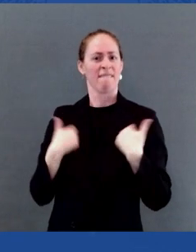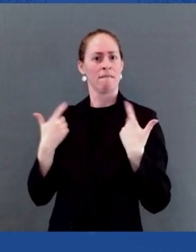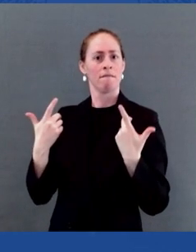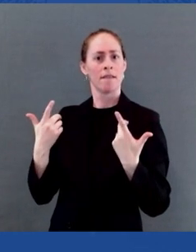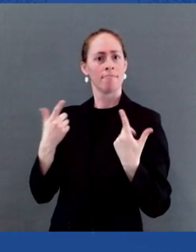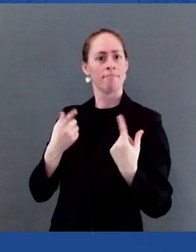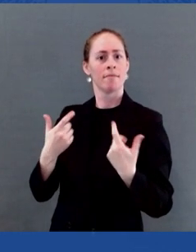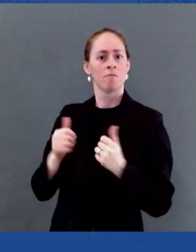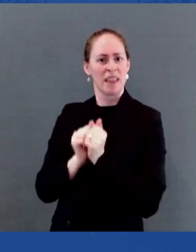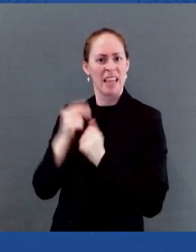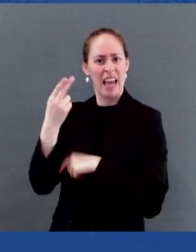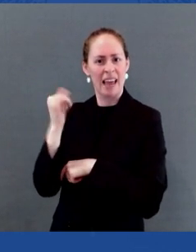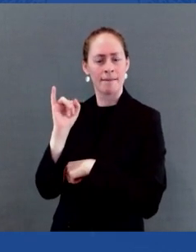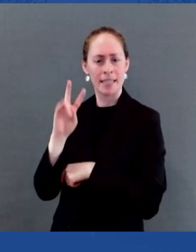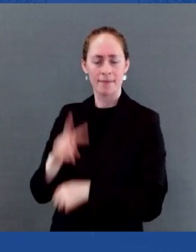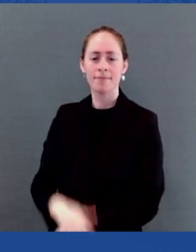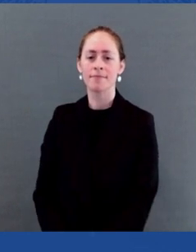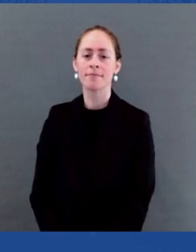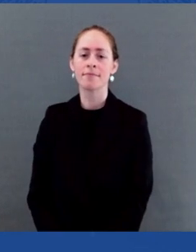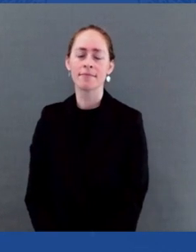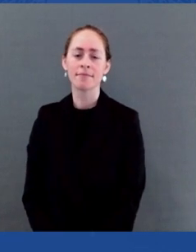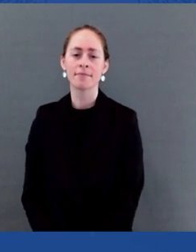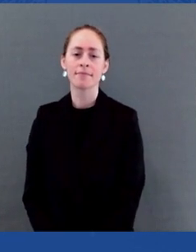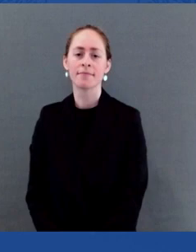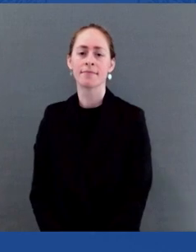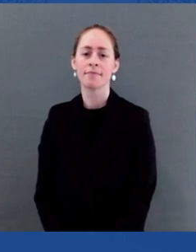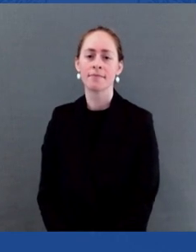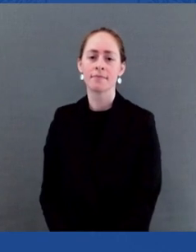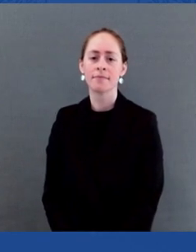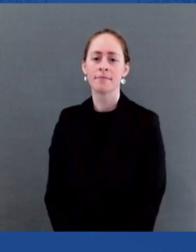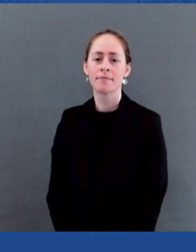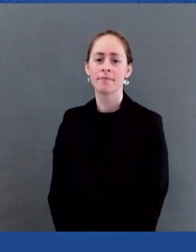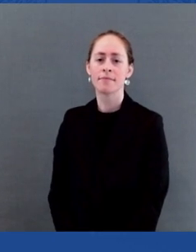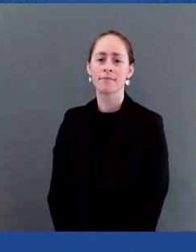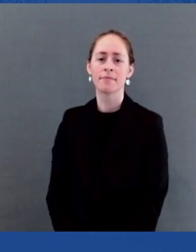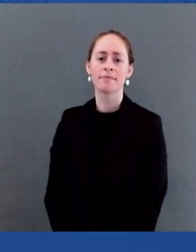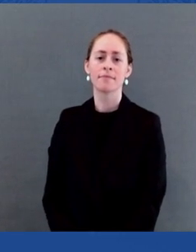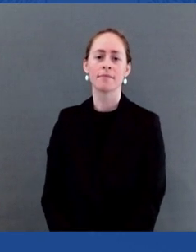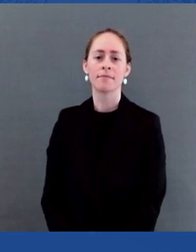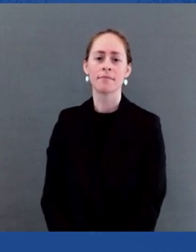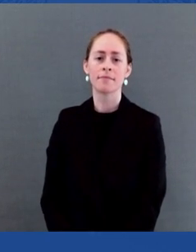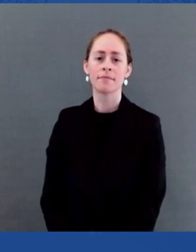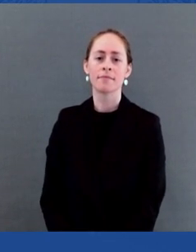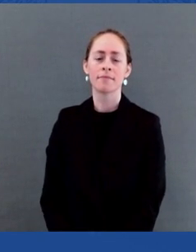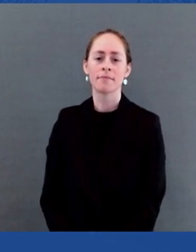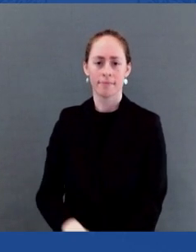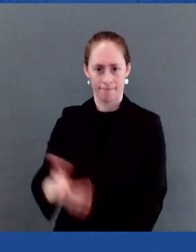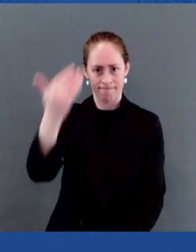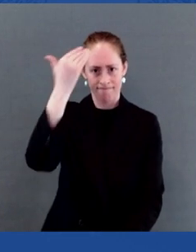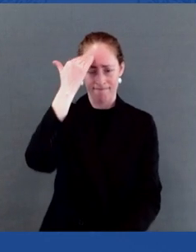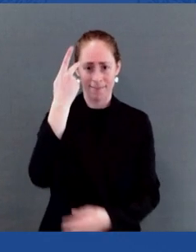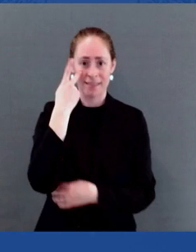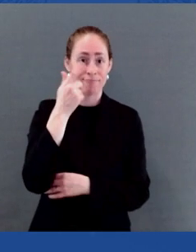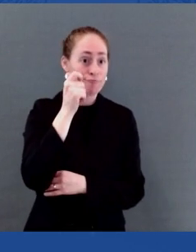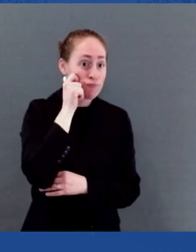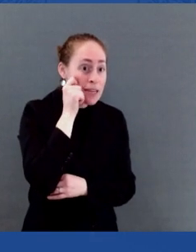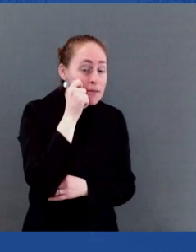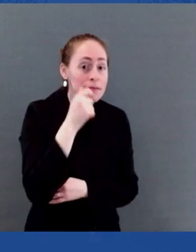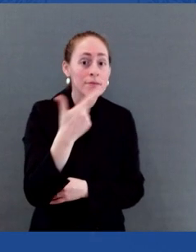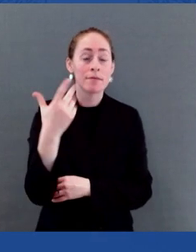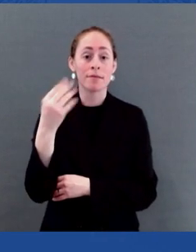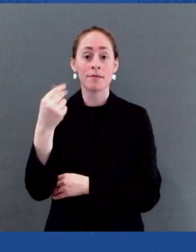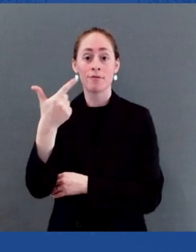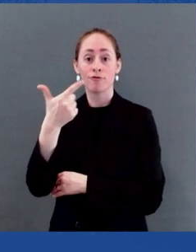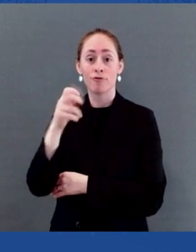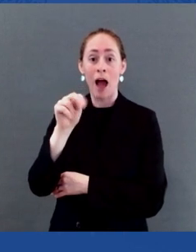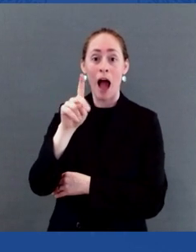gender disparities in our health system that for much too long have affected HIV outcomes in our country to ensure that our national